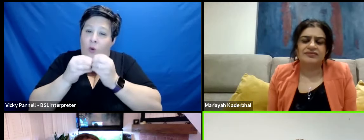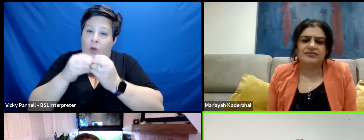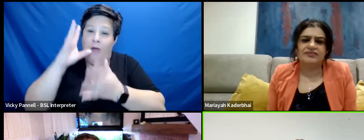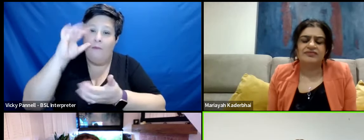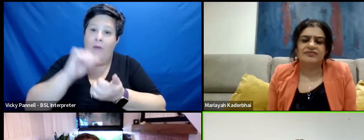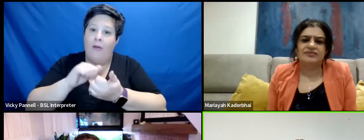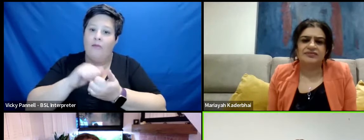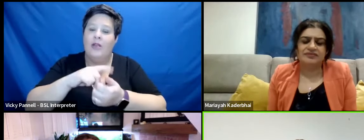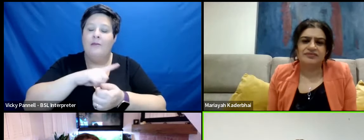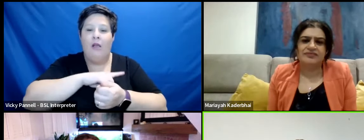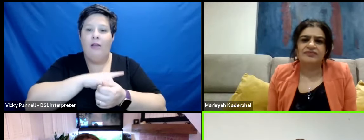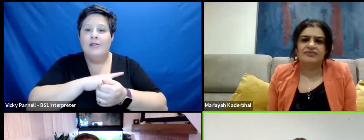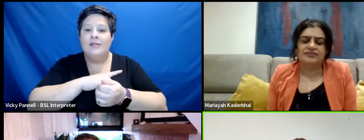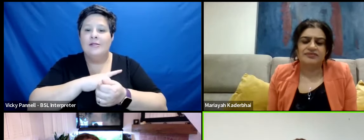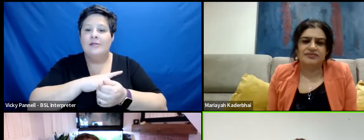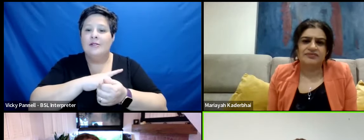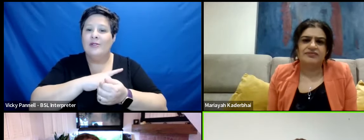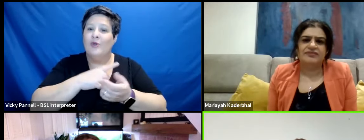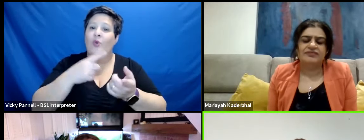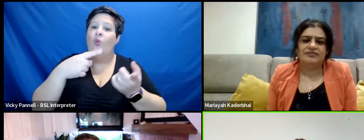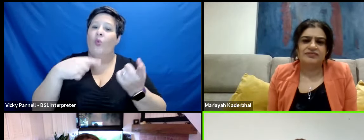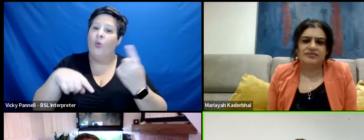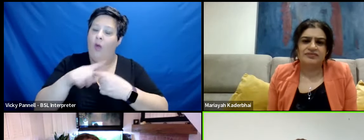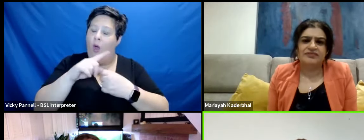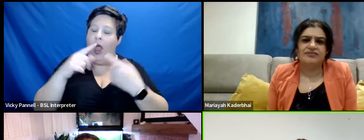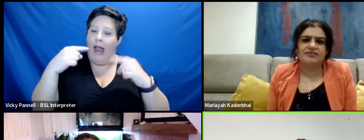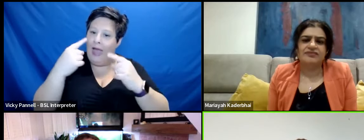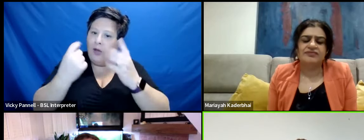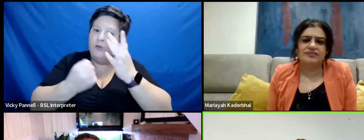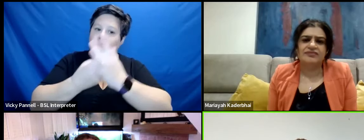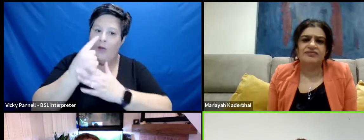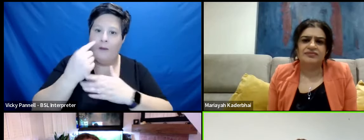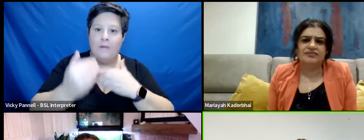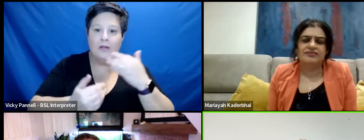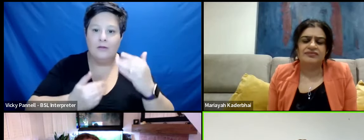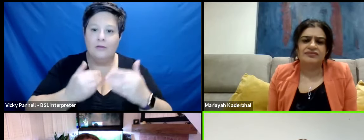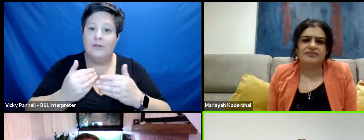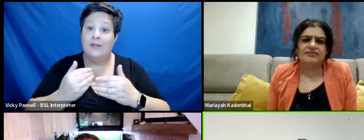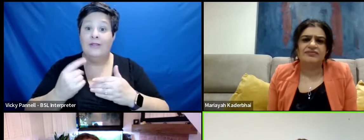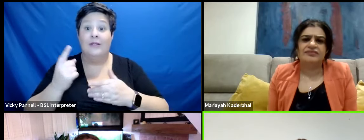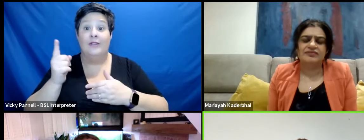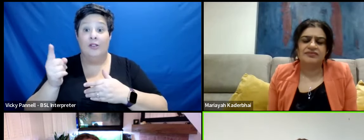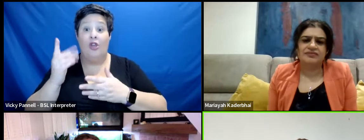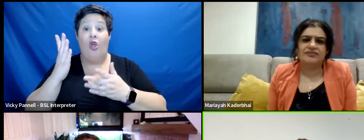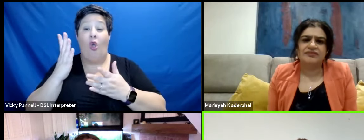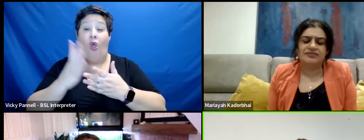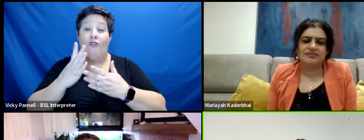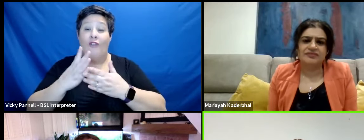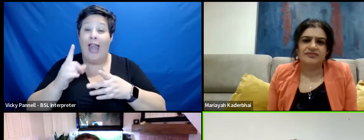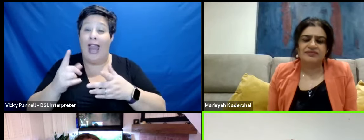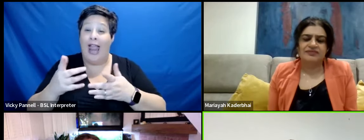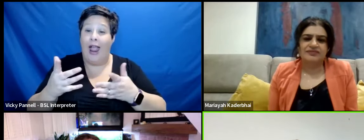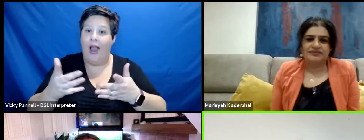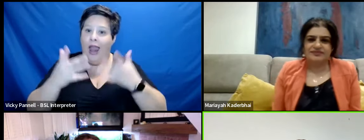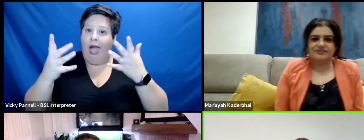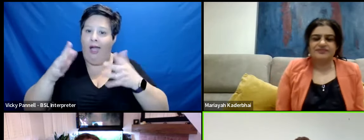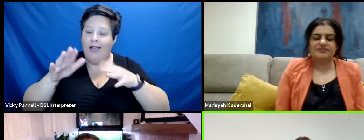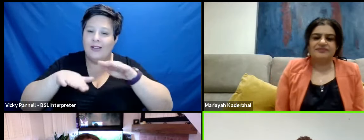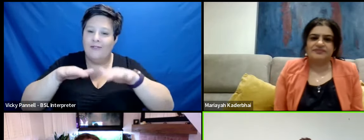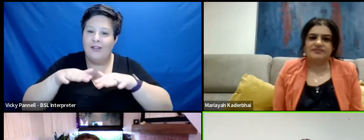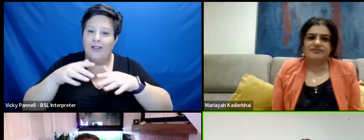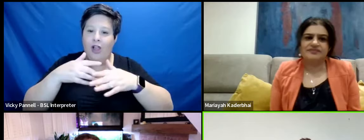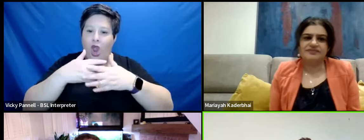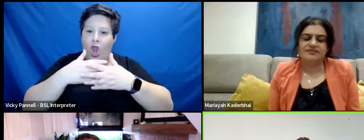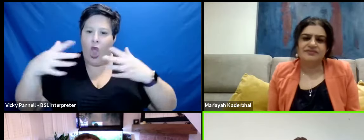because it was just something we all sort of let happen. And she was very light on her feet. I noticed a couple of times, you know, a lot of track